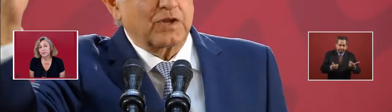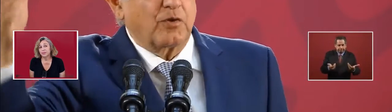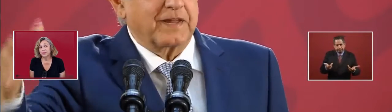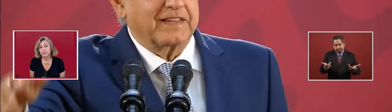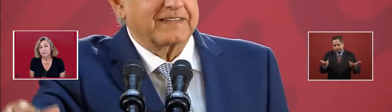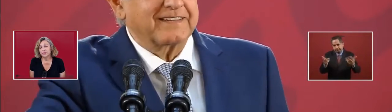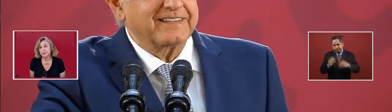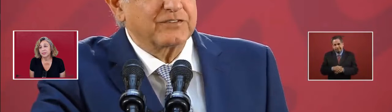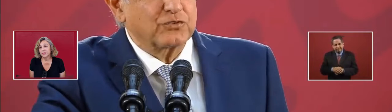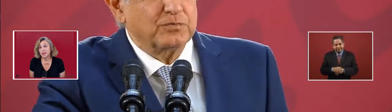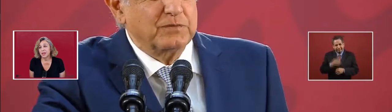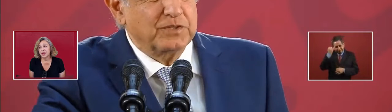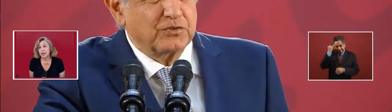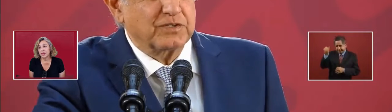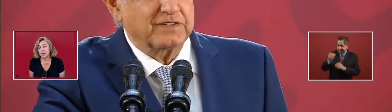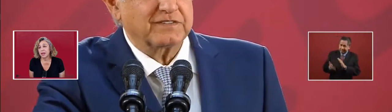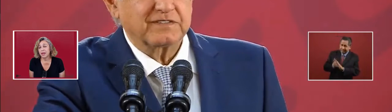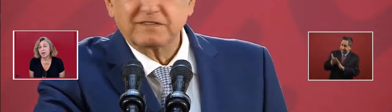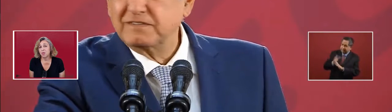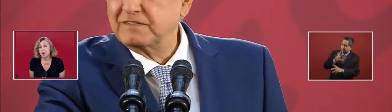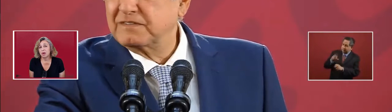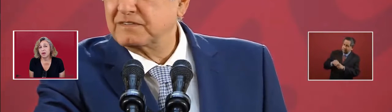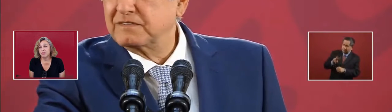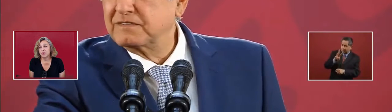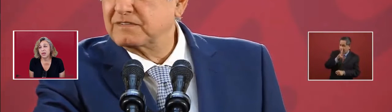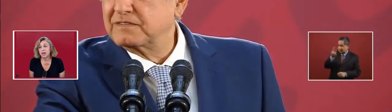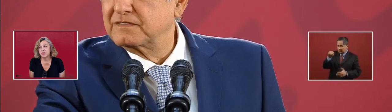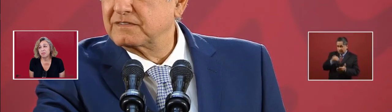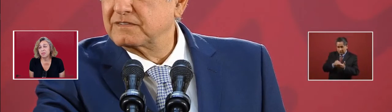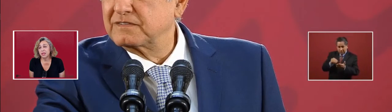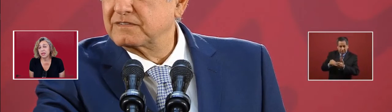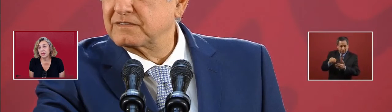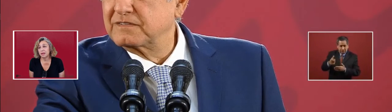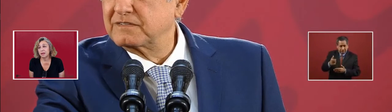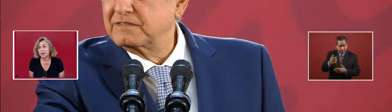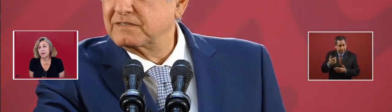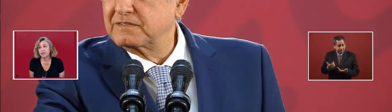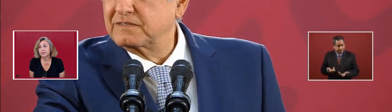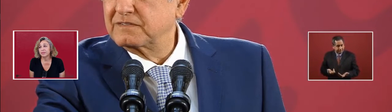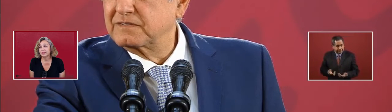a work of $300 million.